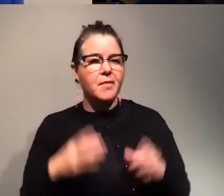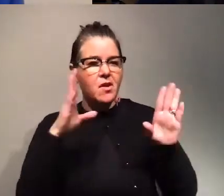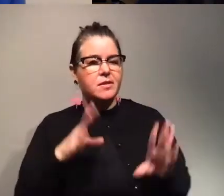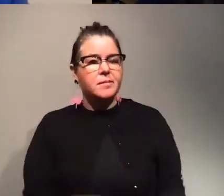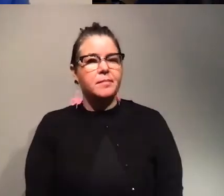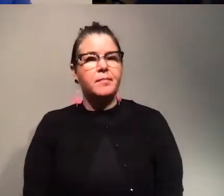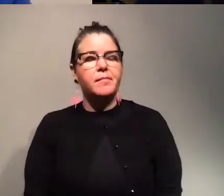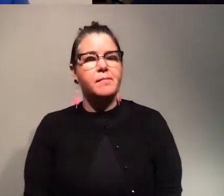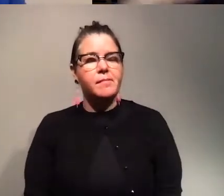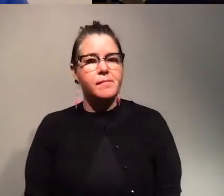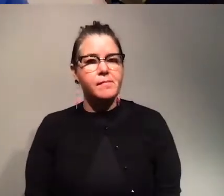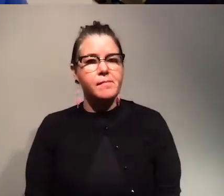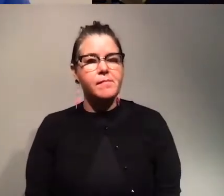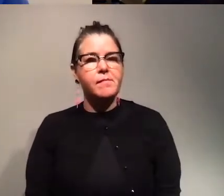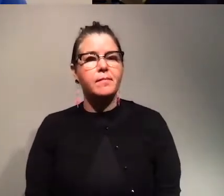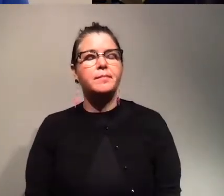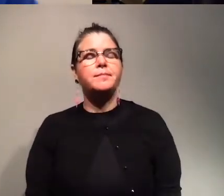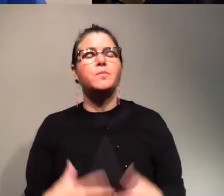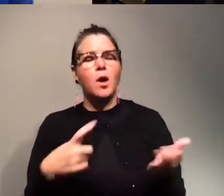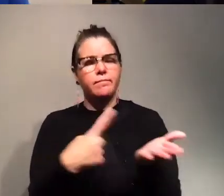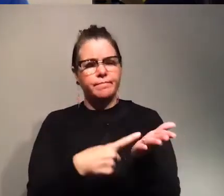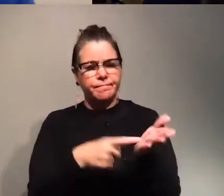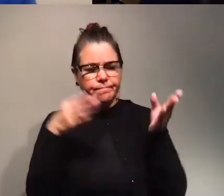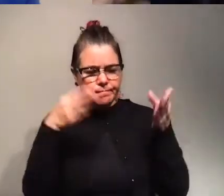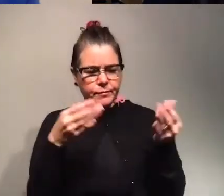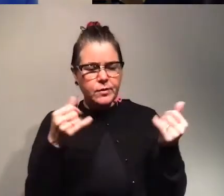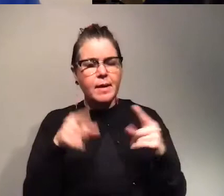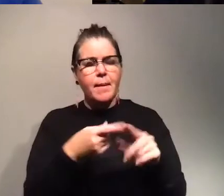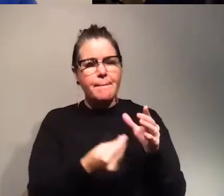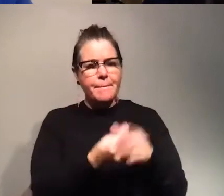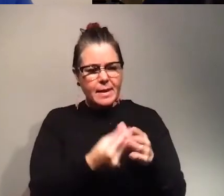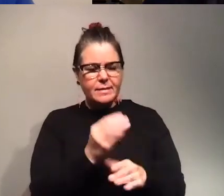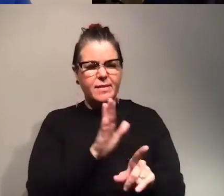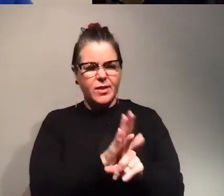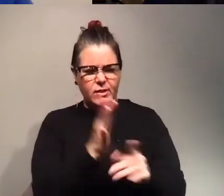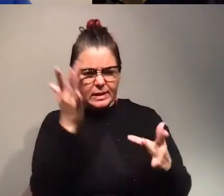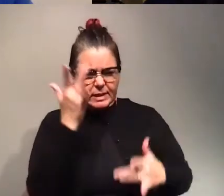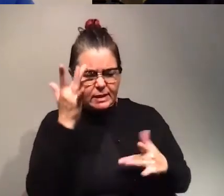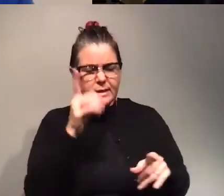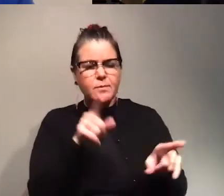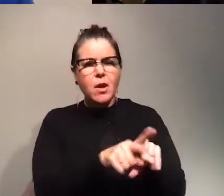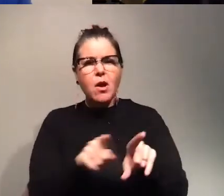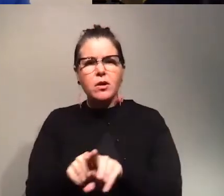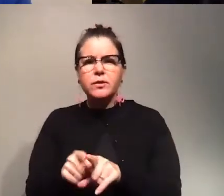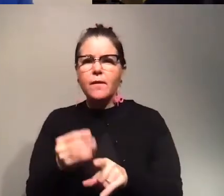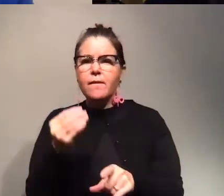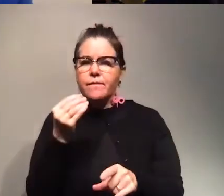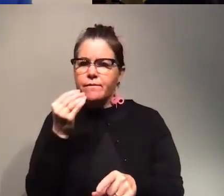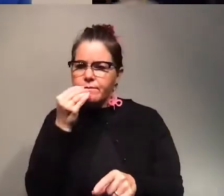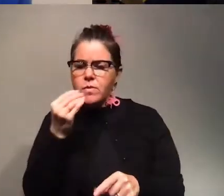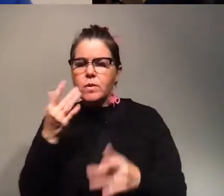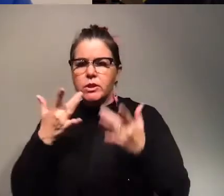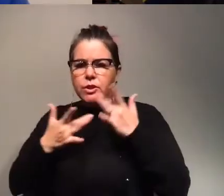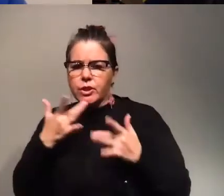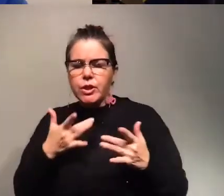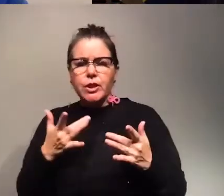So we want to talk today about plants and plant diseases, but really also about like food security and maybe